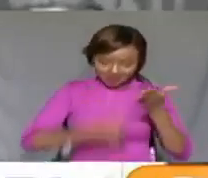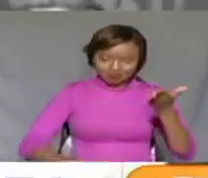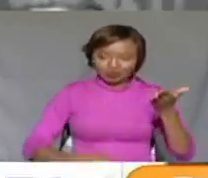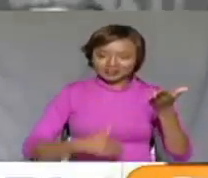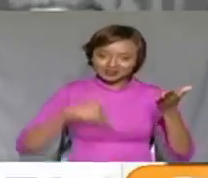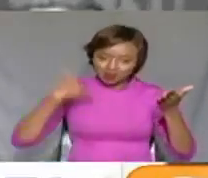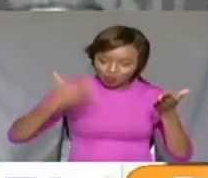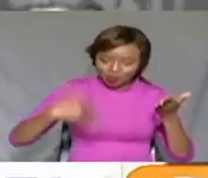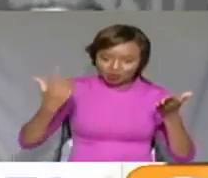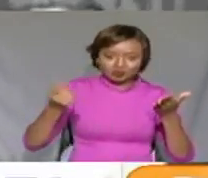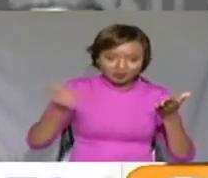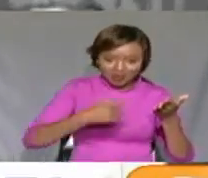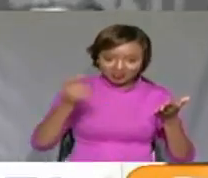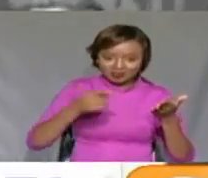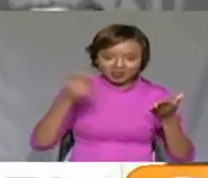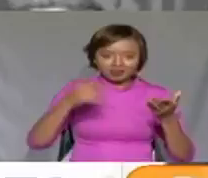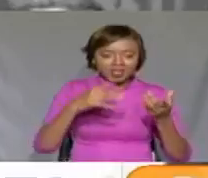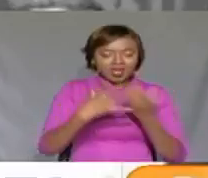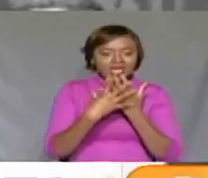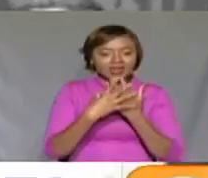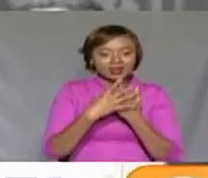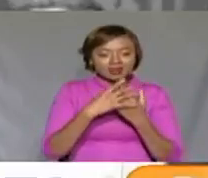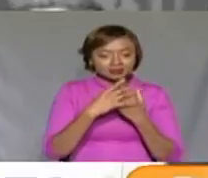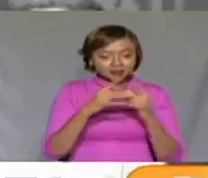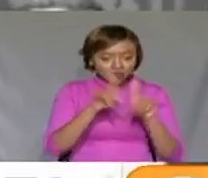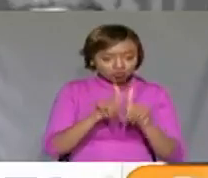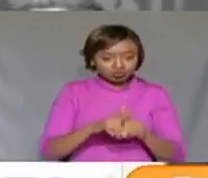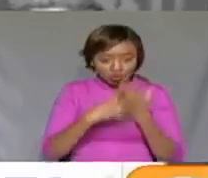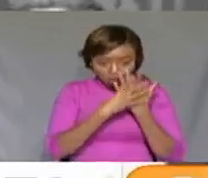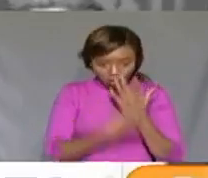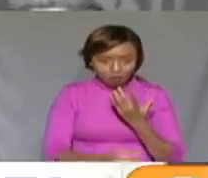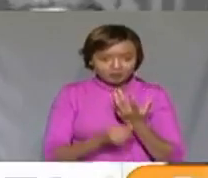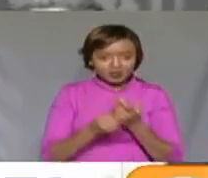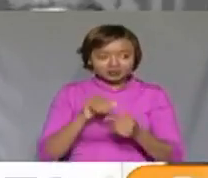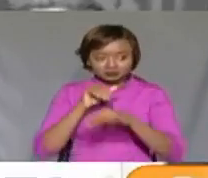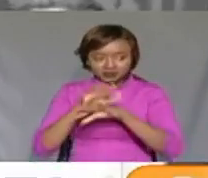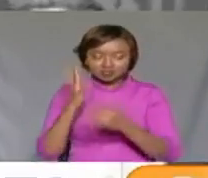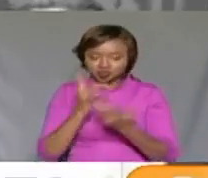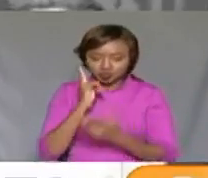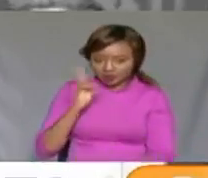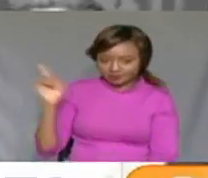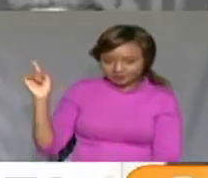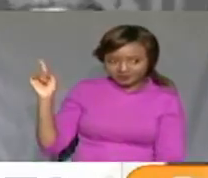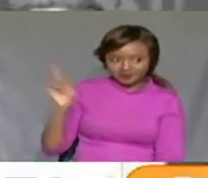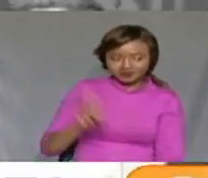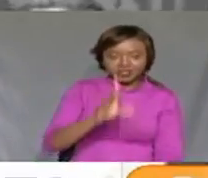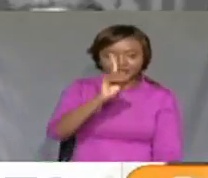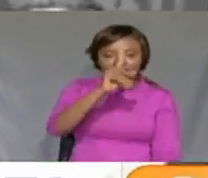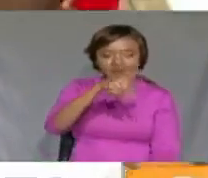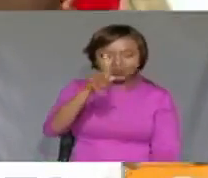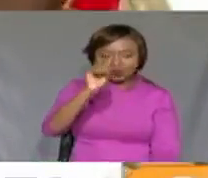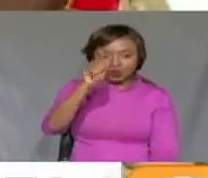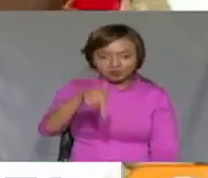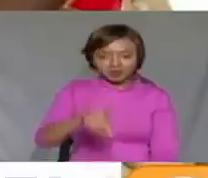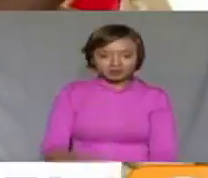him and copies to the judiciary's directorate of planning and organizational performance DPOP.